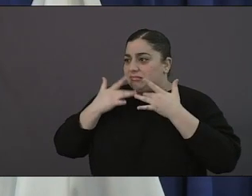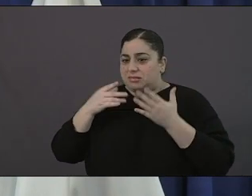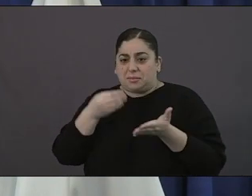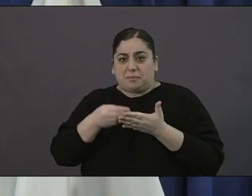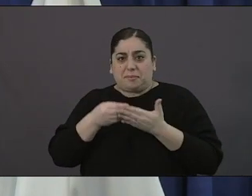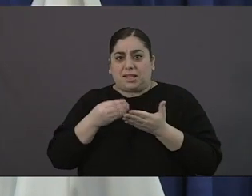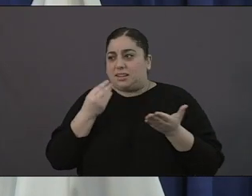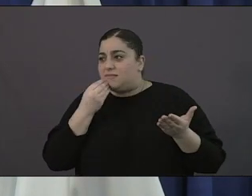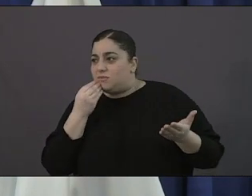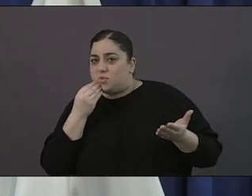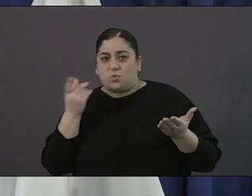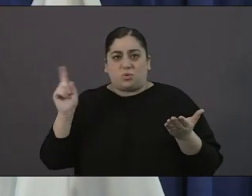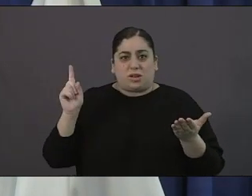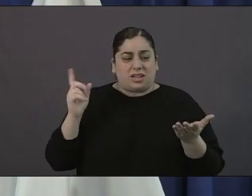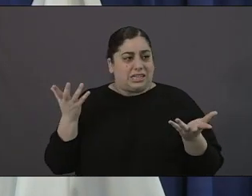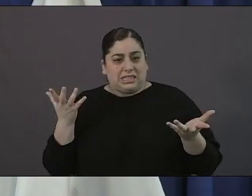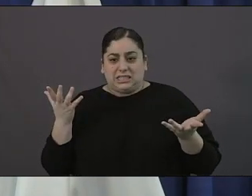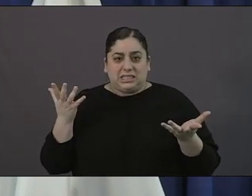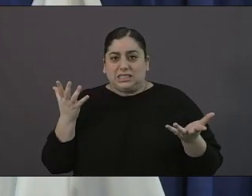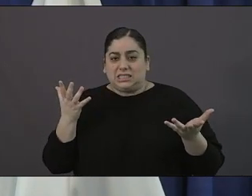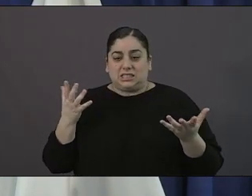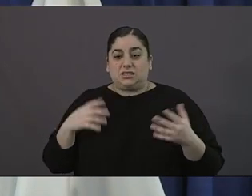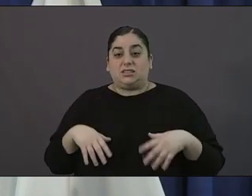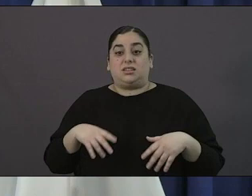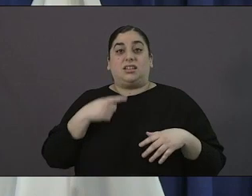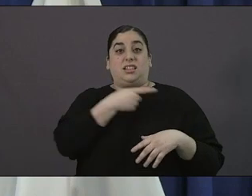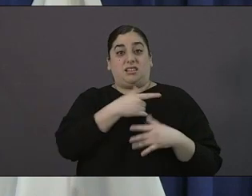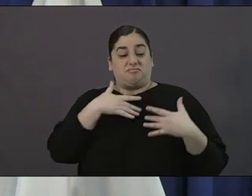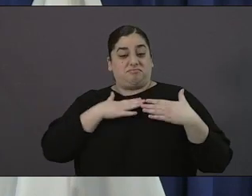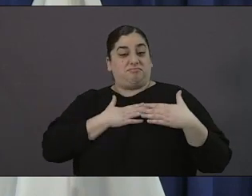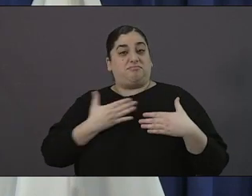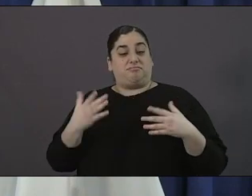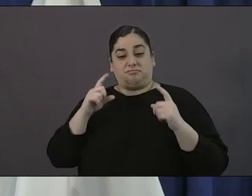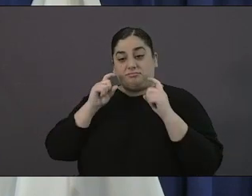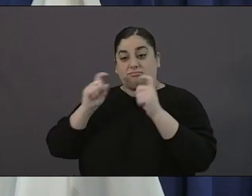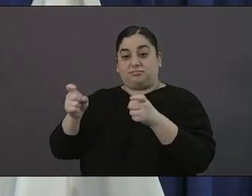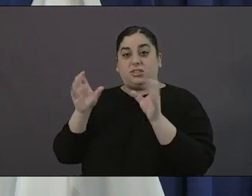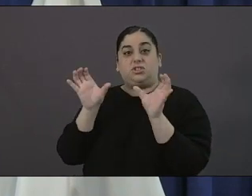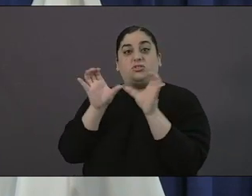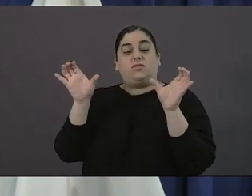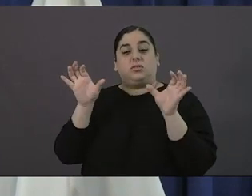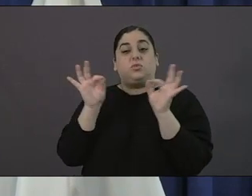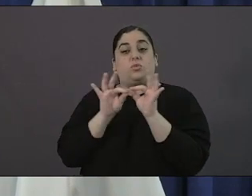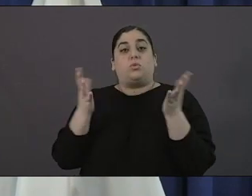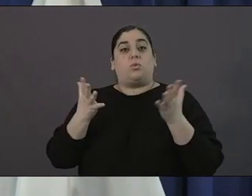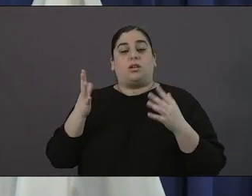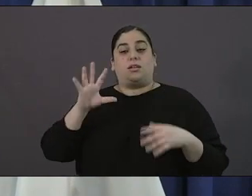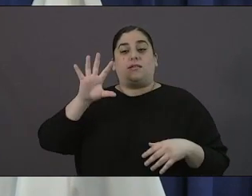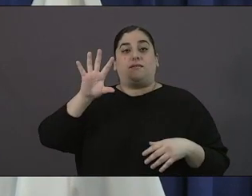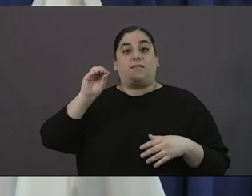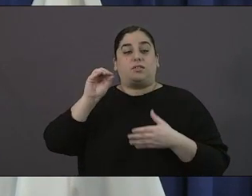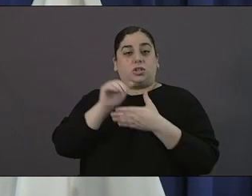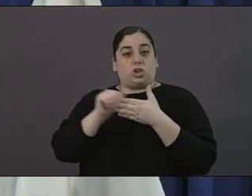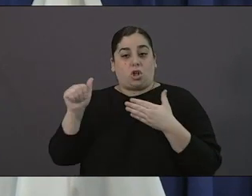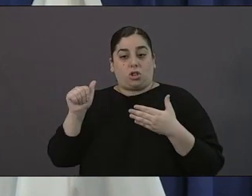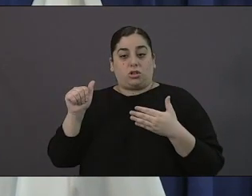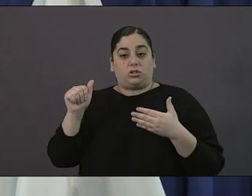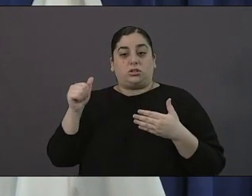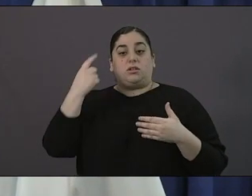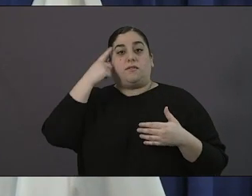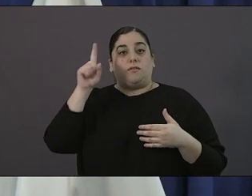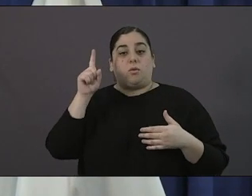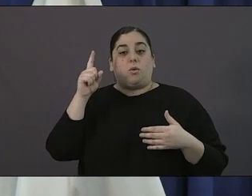court has given out nearly 22 000 food vouchers that have been distributed so far it's a great example